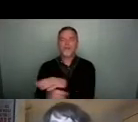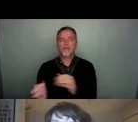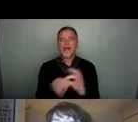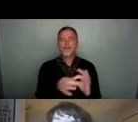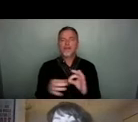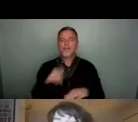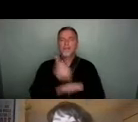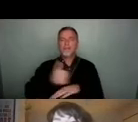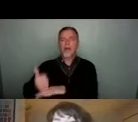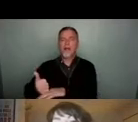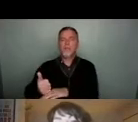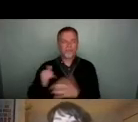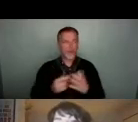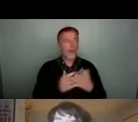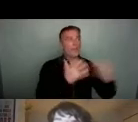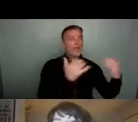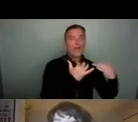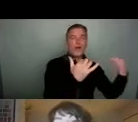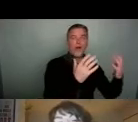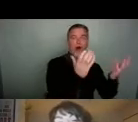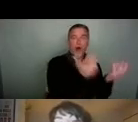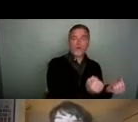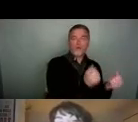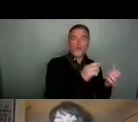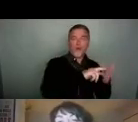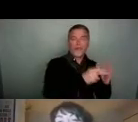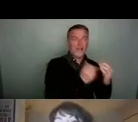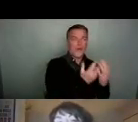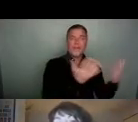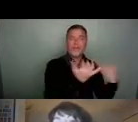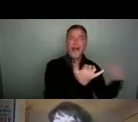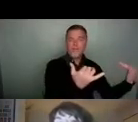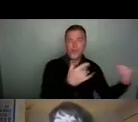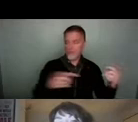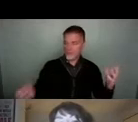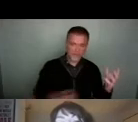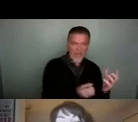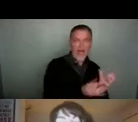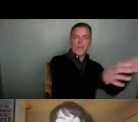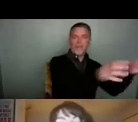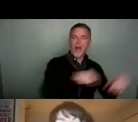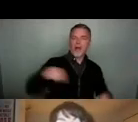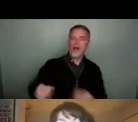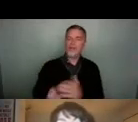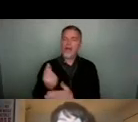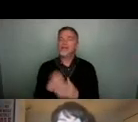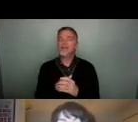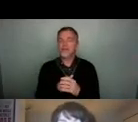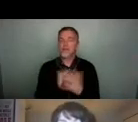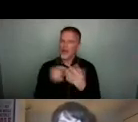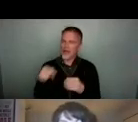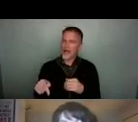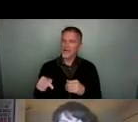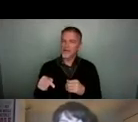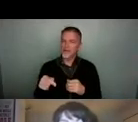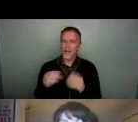there would be a bigger host organization with a larger platform that would help amplify that particular event. So that kind of kind